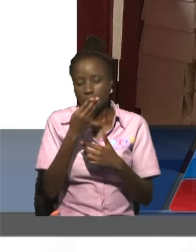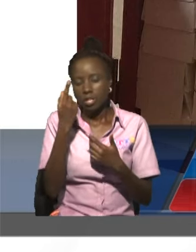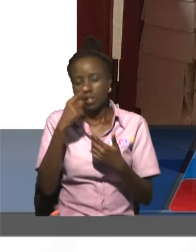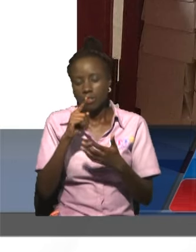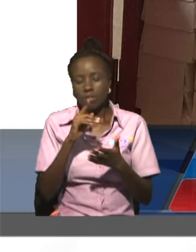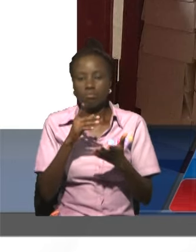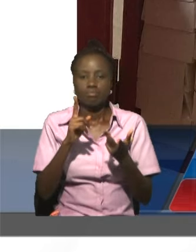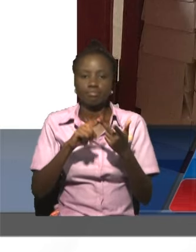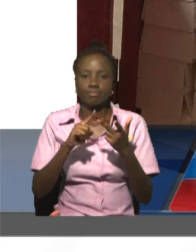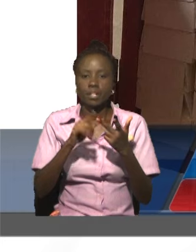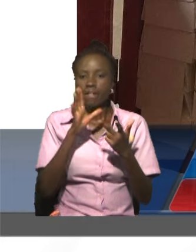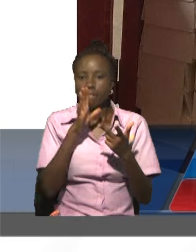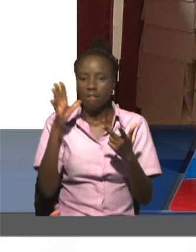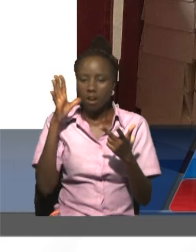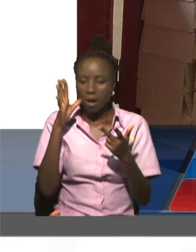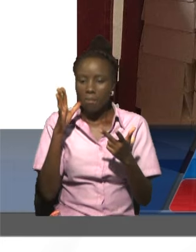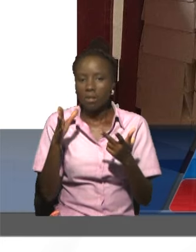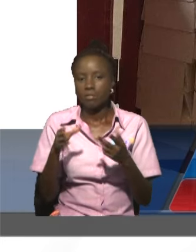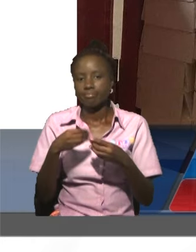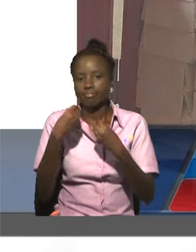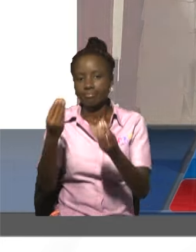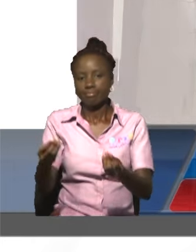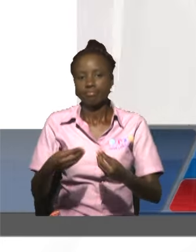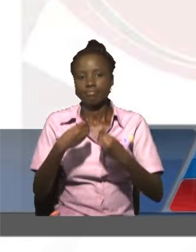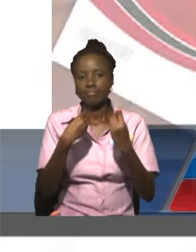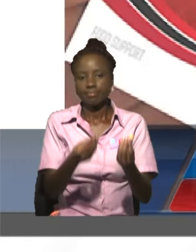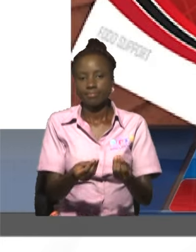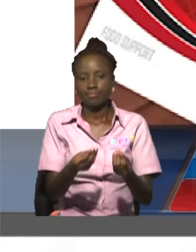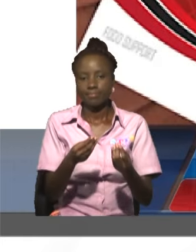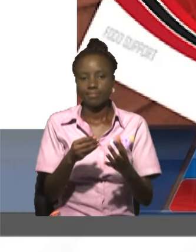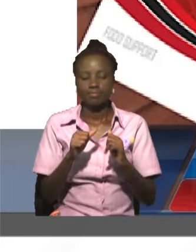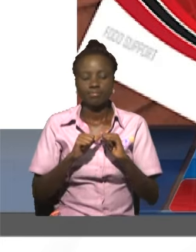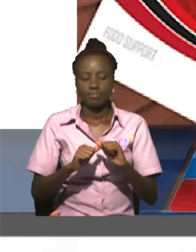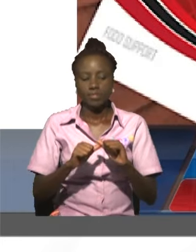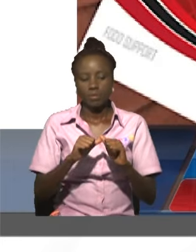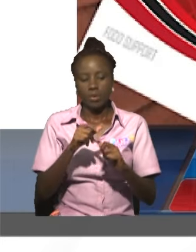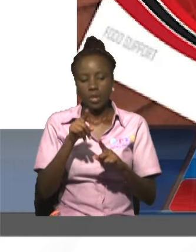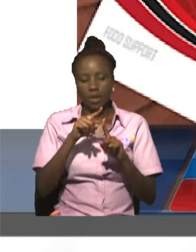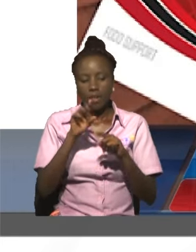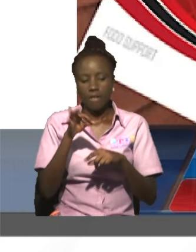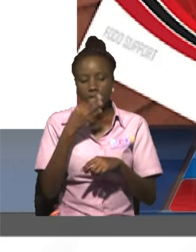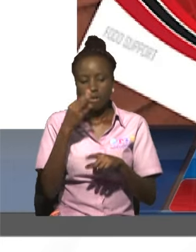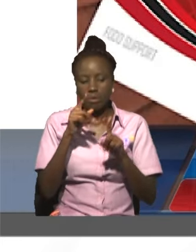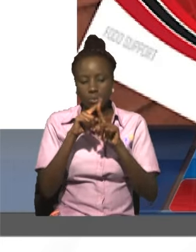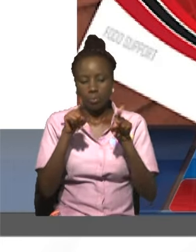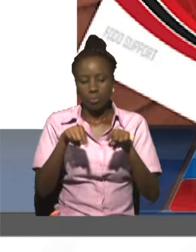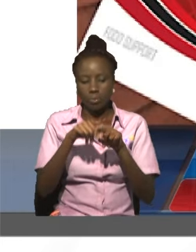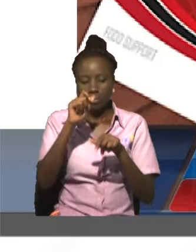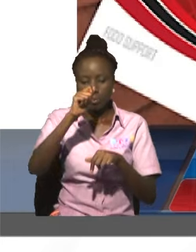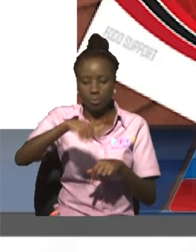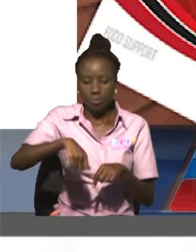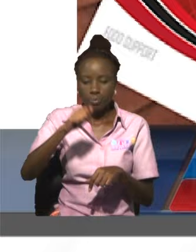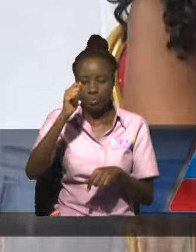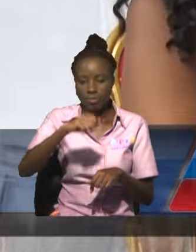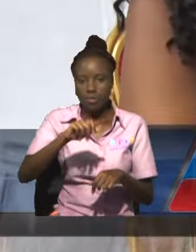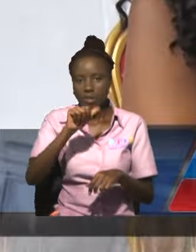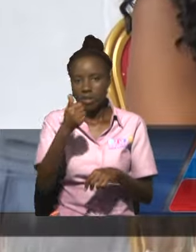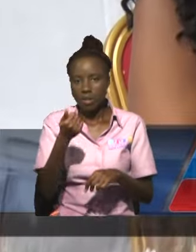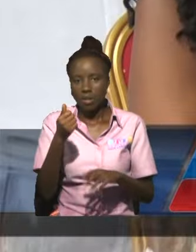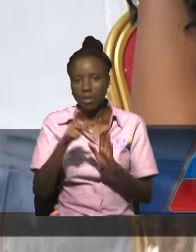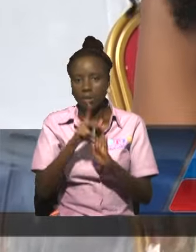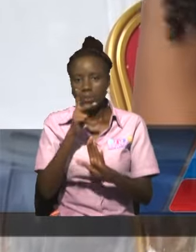farmers and the return of the Foodbox initiative, plus continuing to sustain existing public assistance programs.